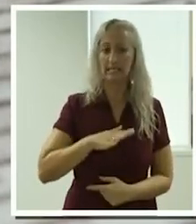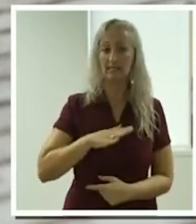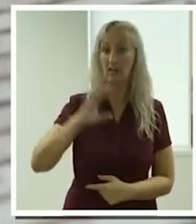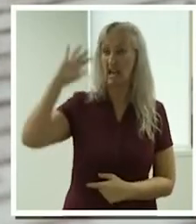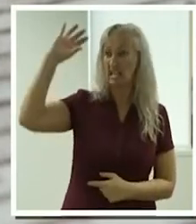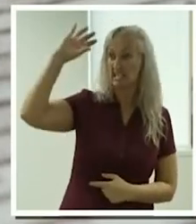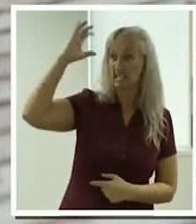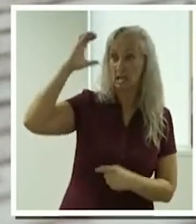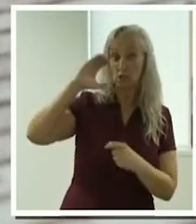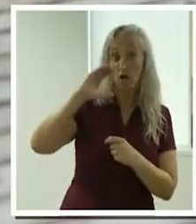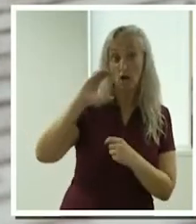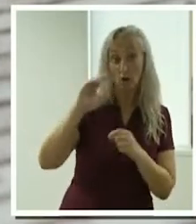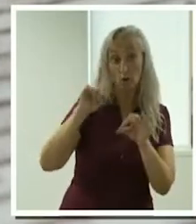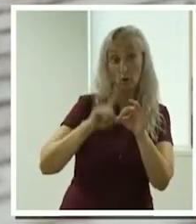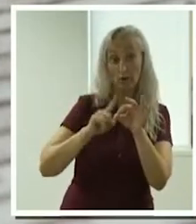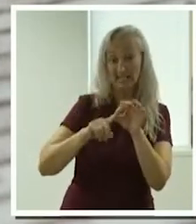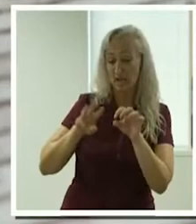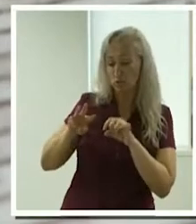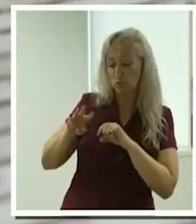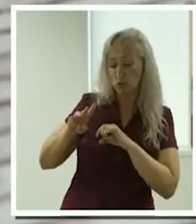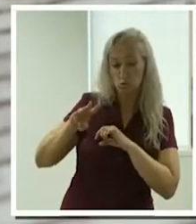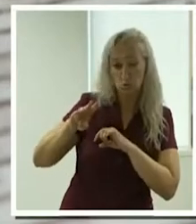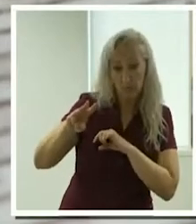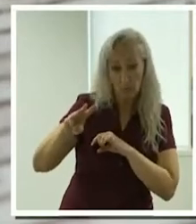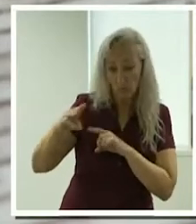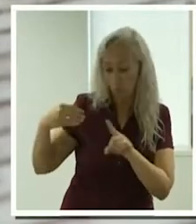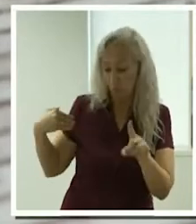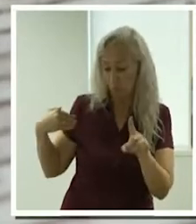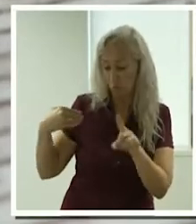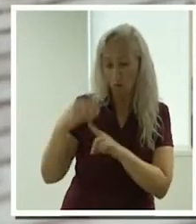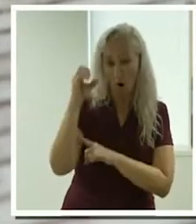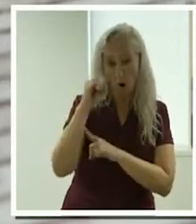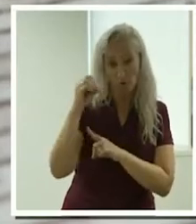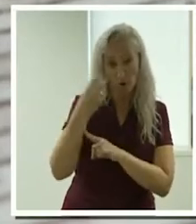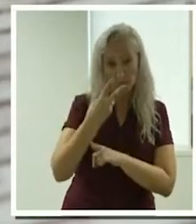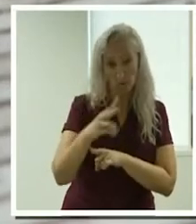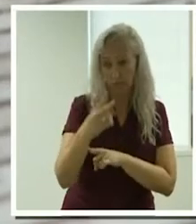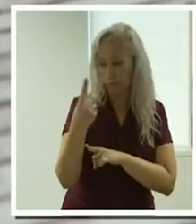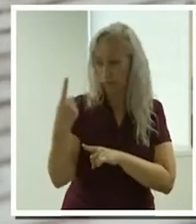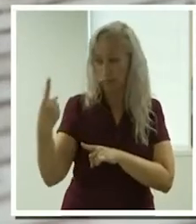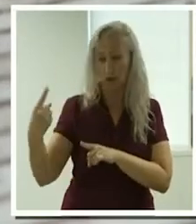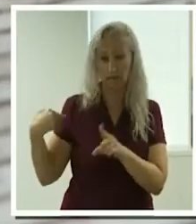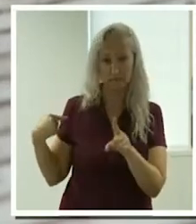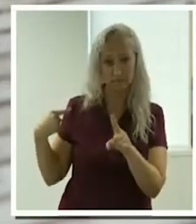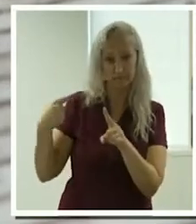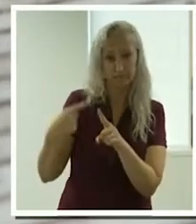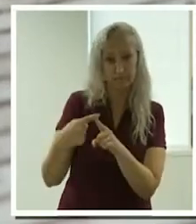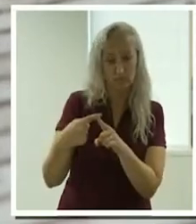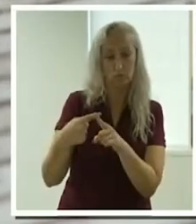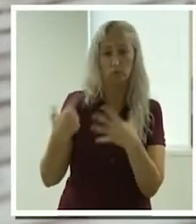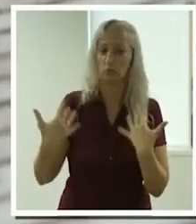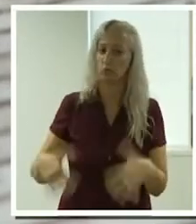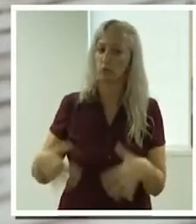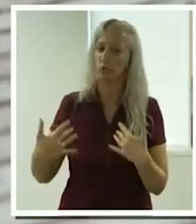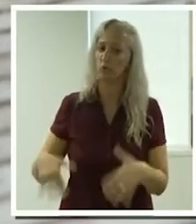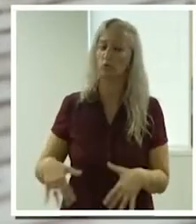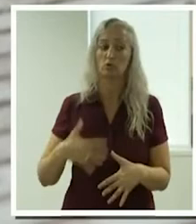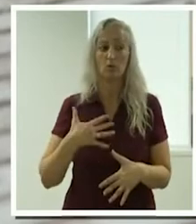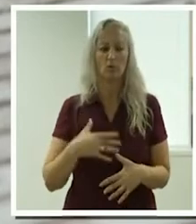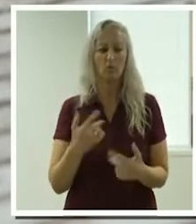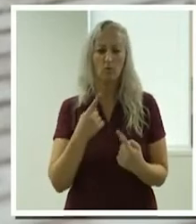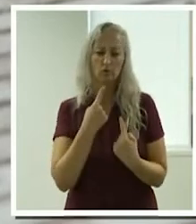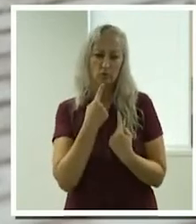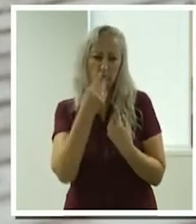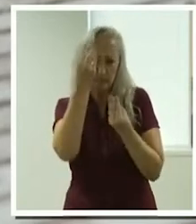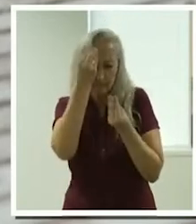tripled between October 2021 and January 2022. We want to share these sorts of insights to you